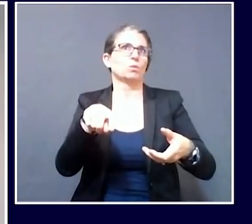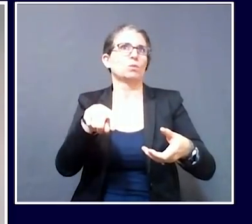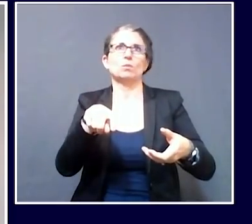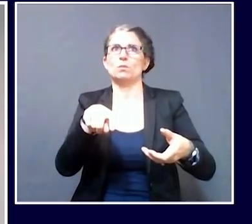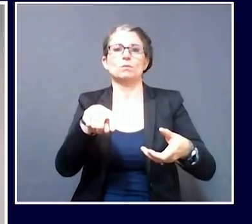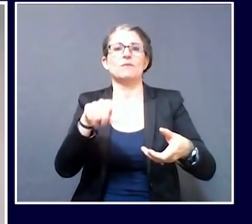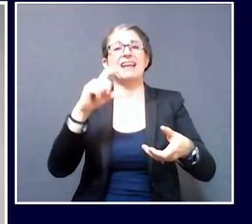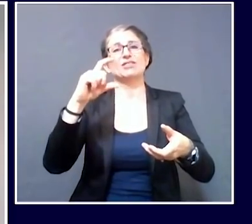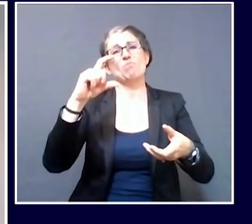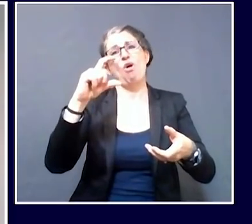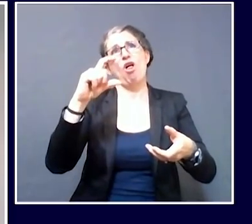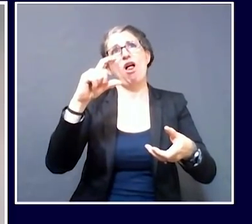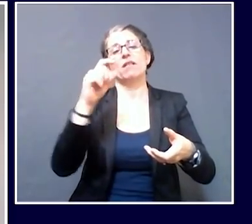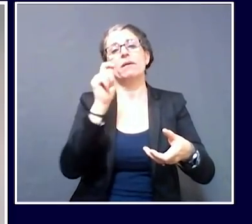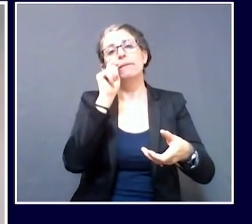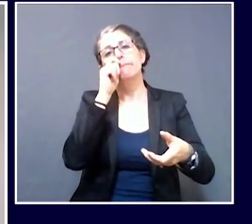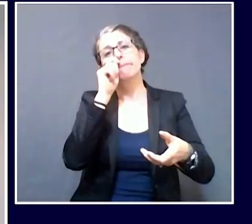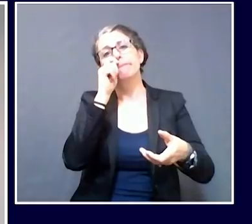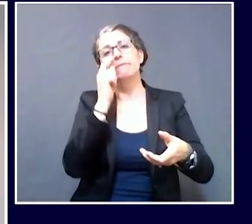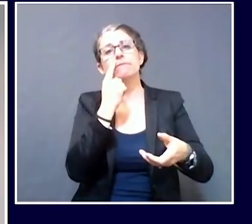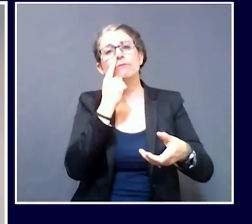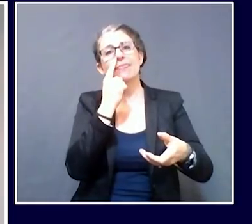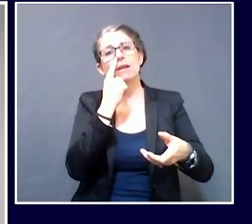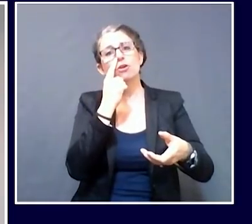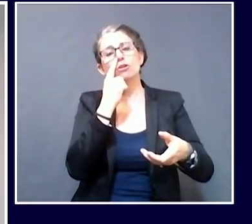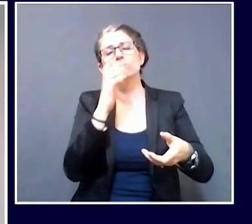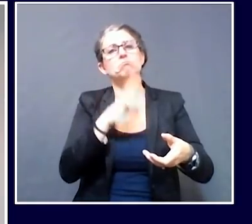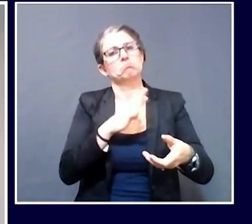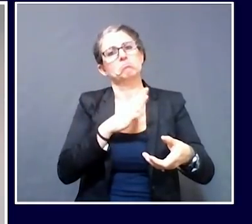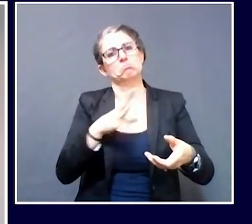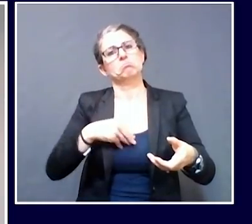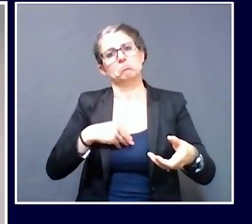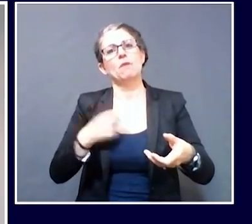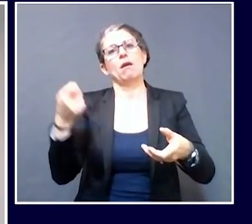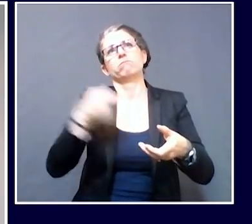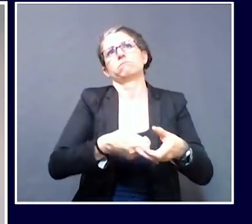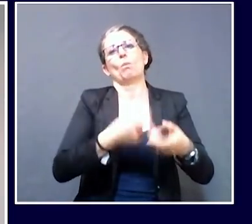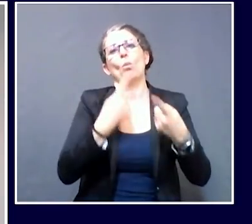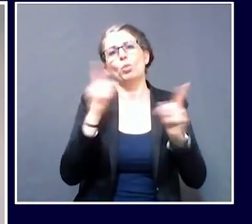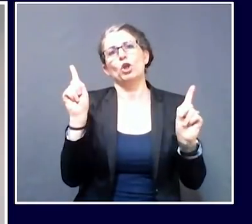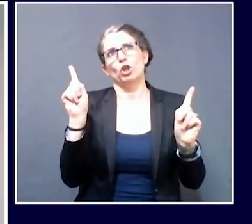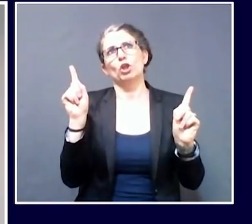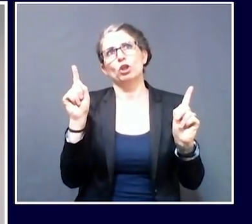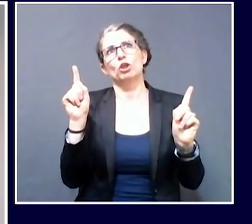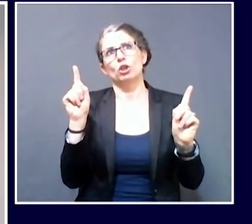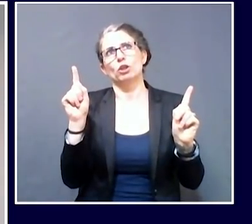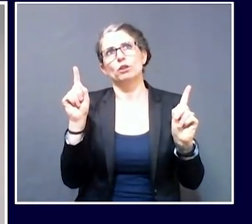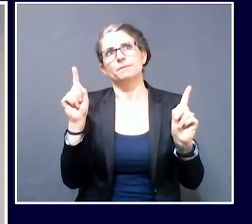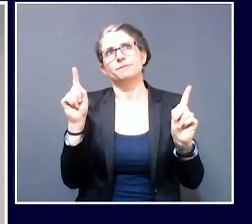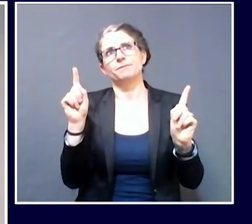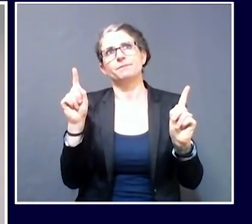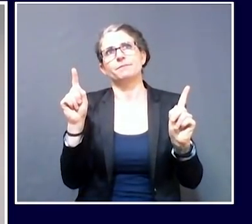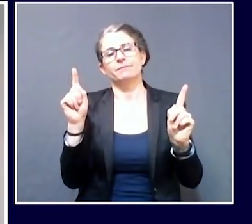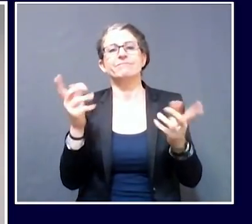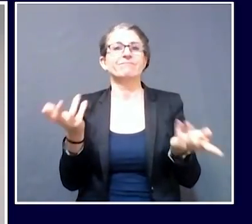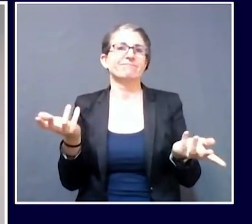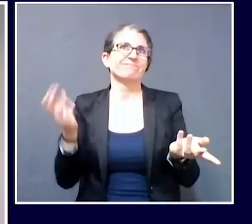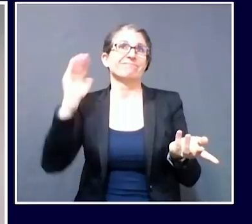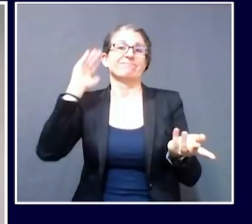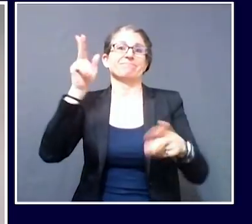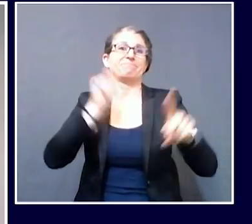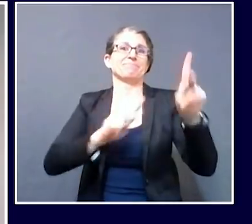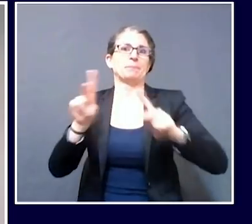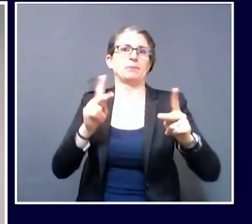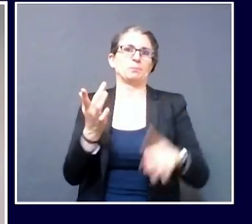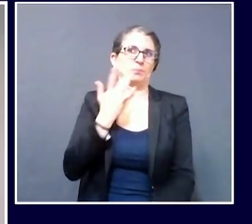As a result, the thinking is that people will tolerate that and do that on their own better and more readily. We haven't seen really